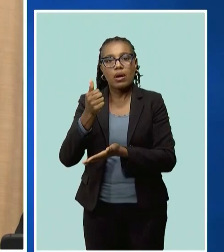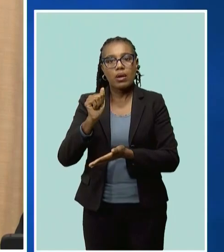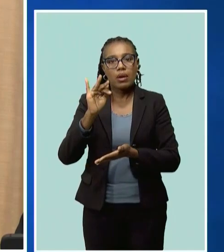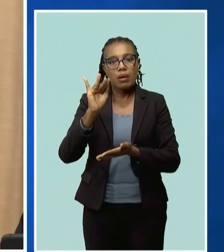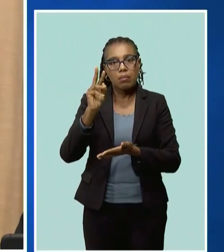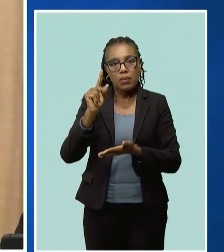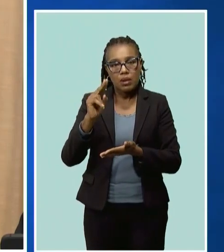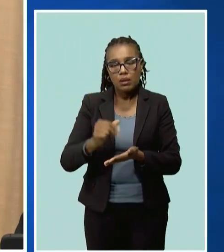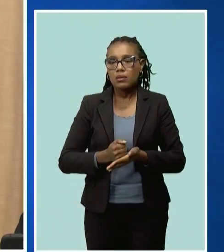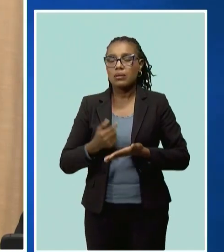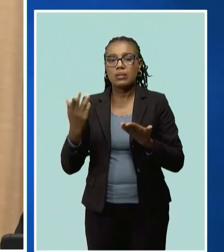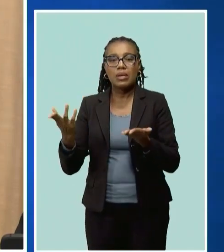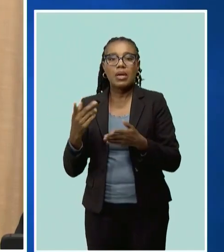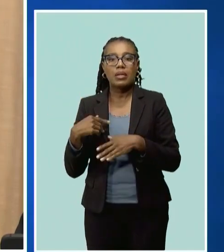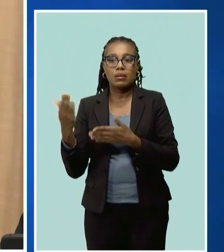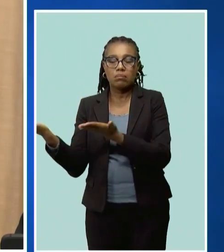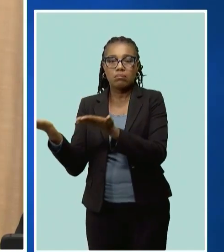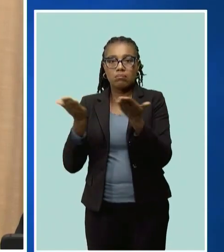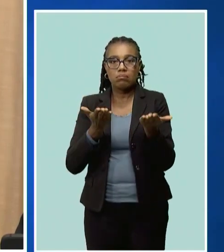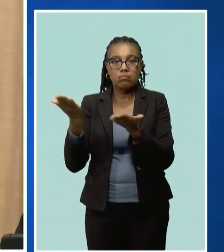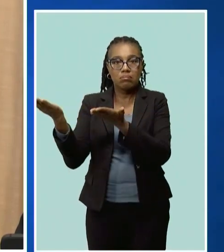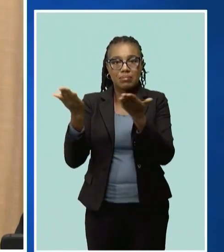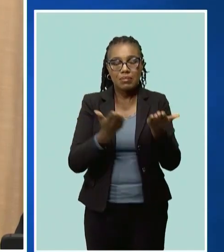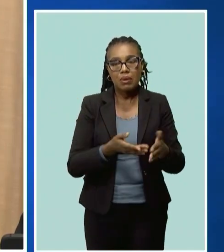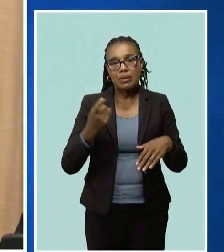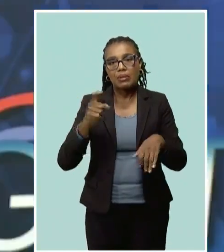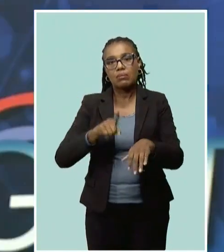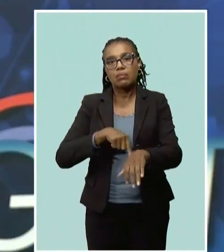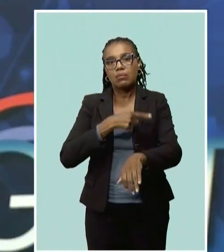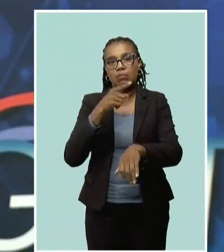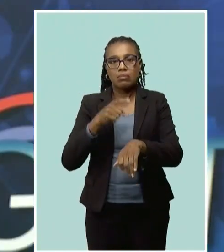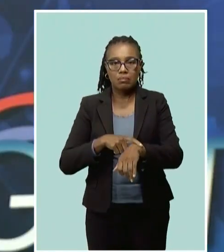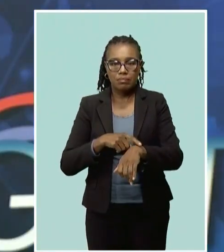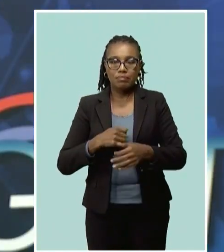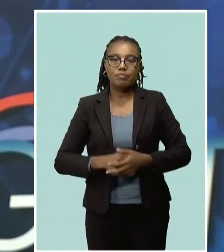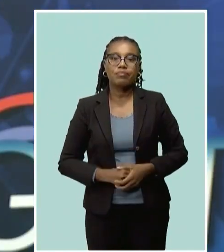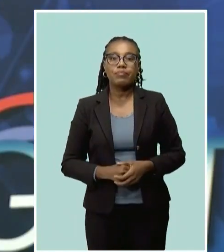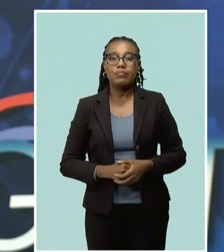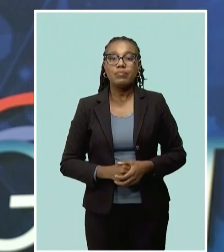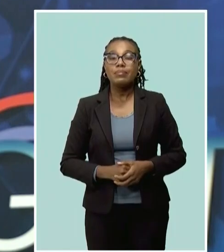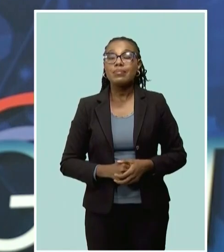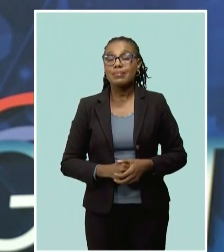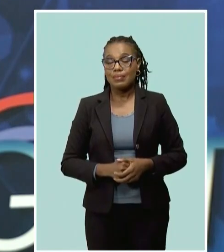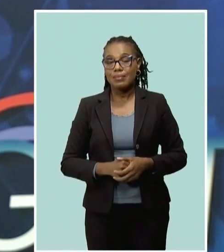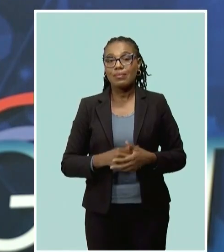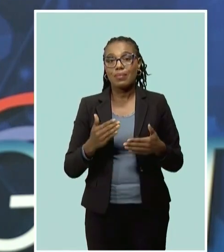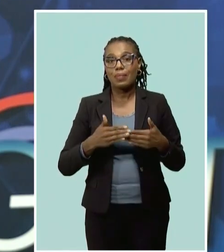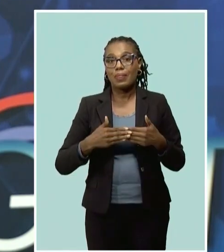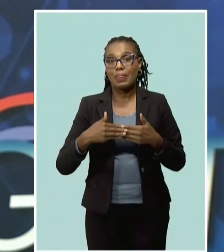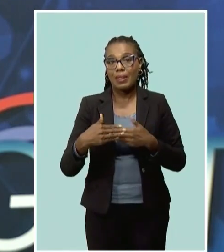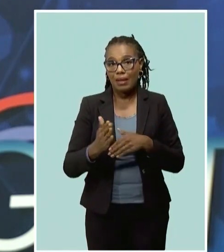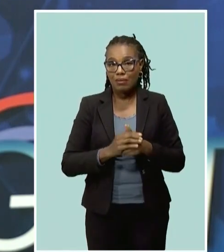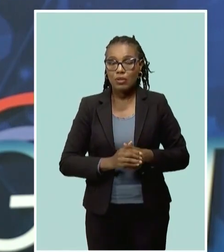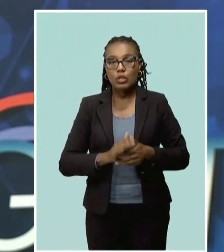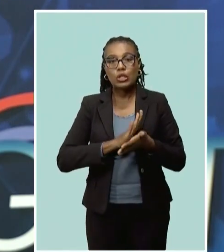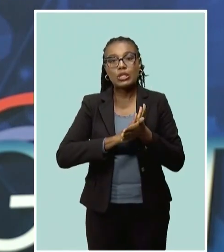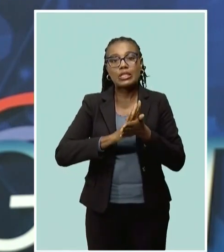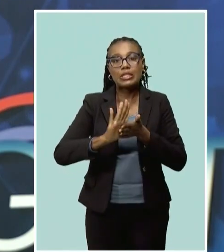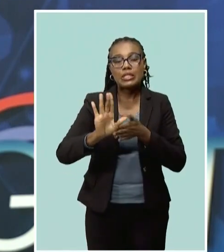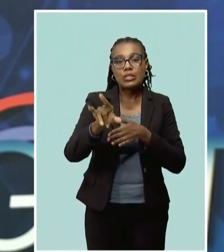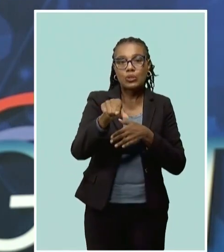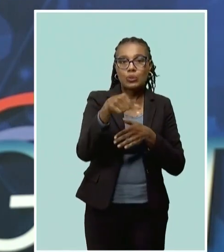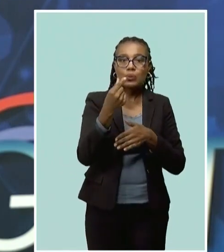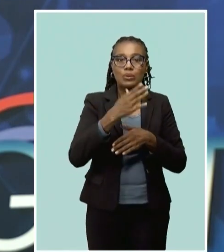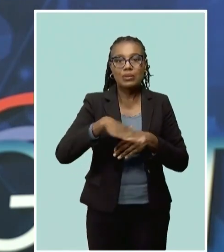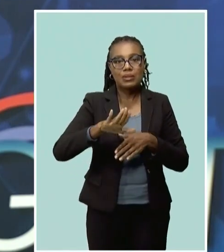Gabions into the country as well. And that has taken a lot of time. We'll take a break here. But coming up, another clean and green space